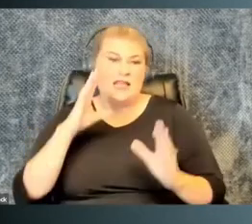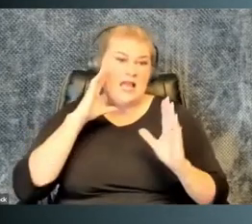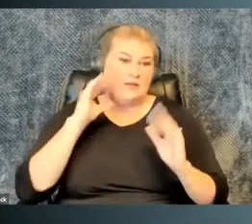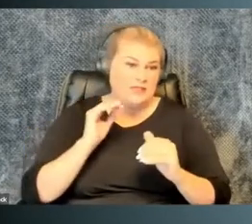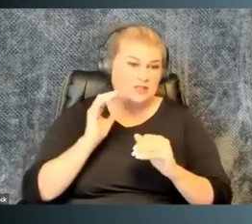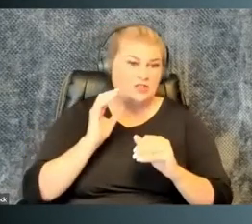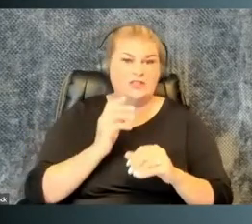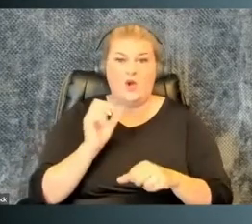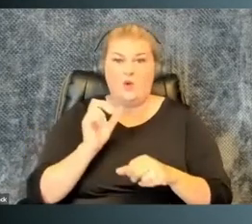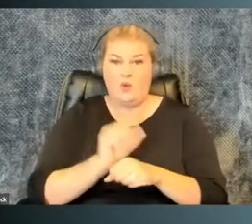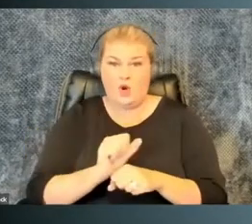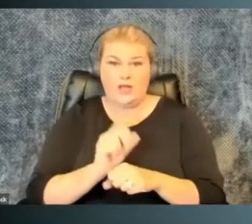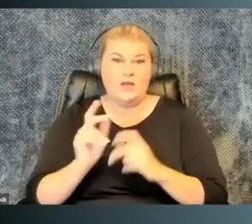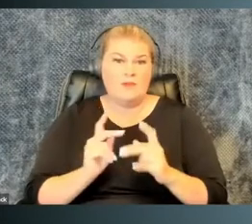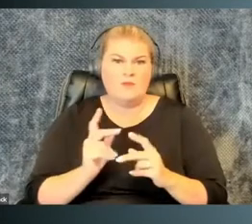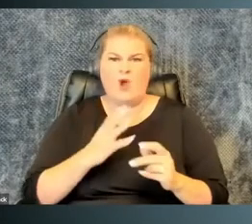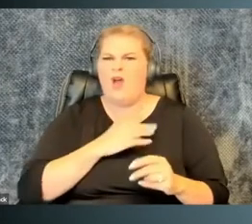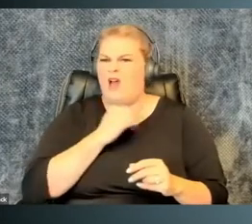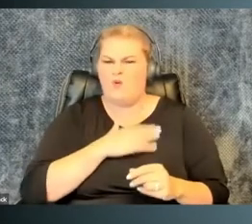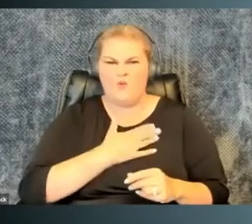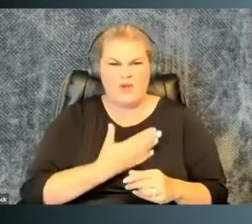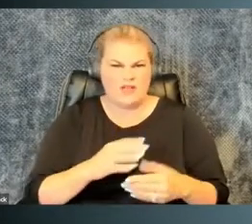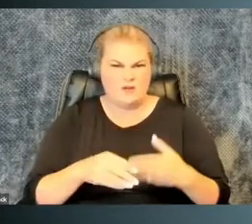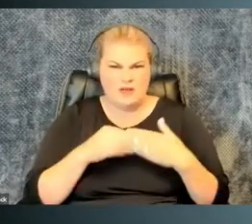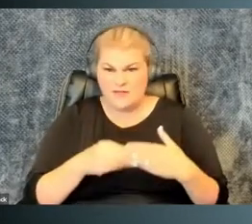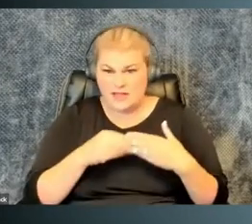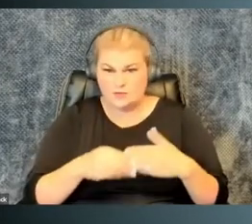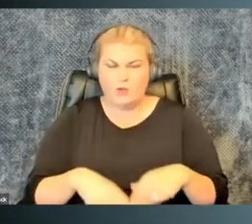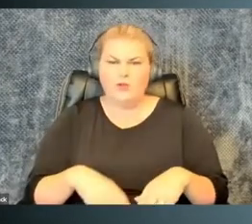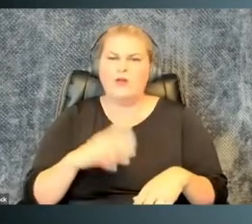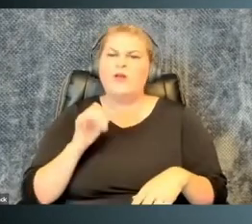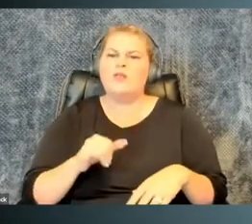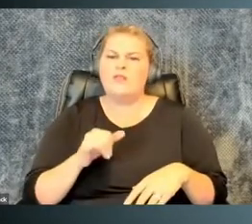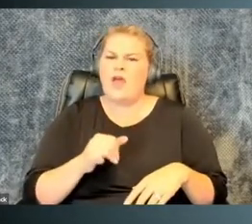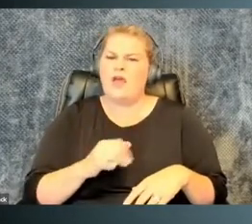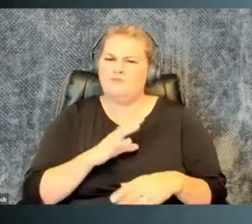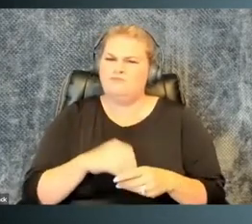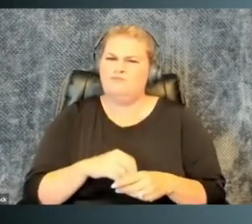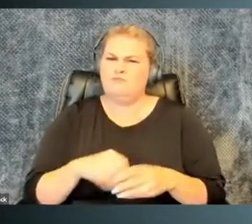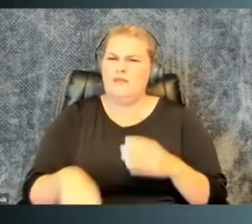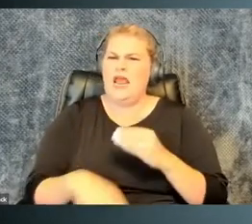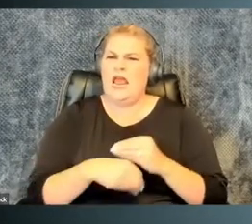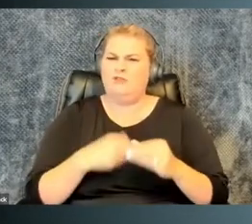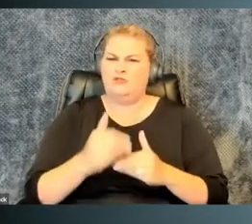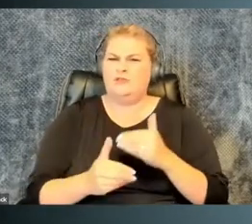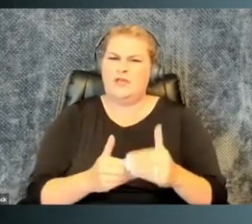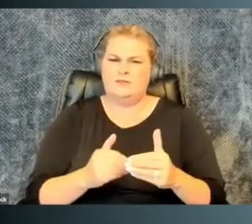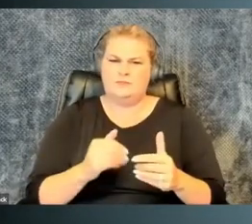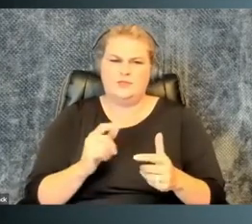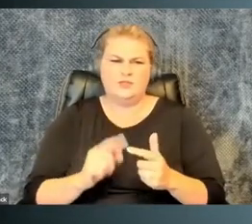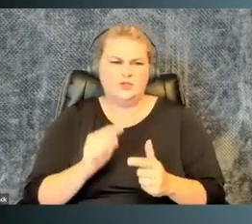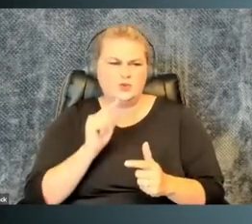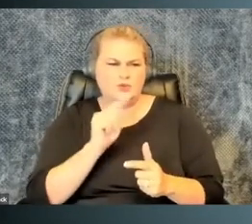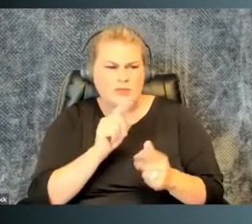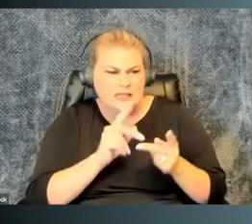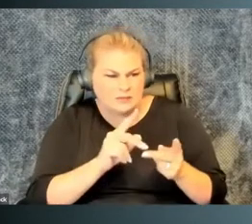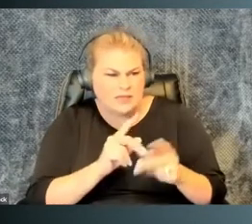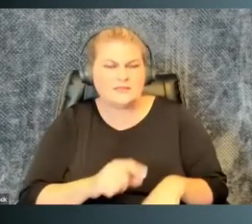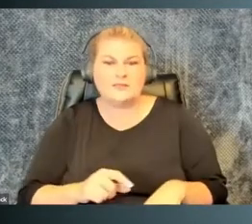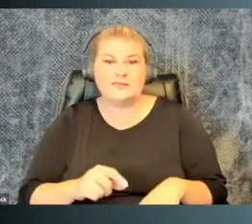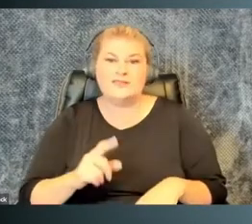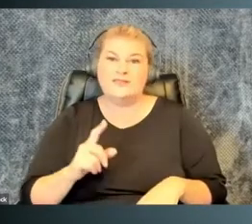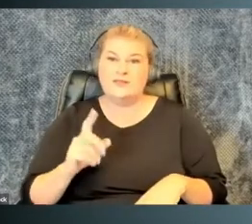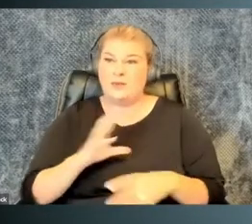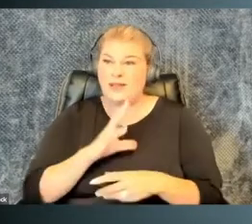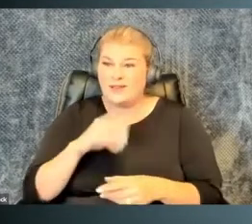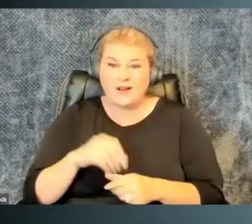bosses, and just simple expectations of work that people may be unwilling to be flexible on constitute extra steps to be in